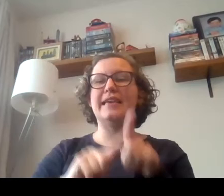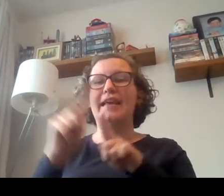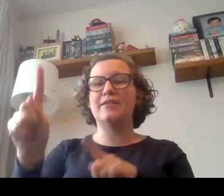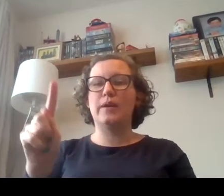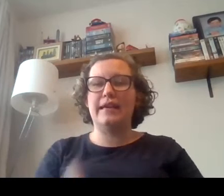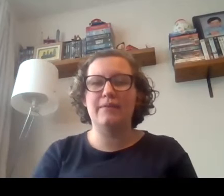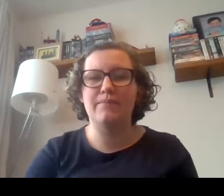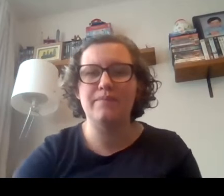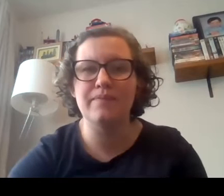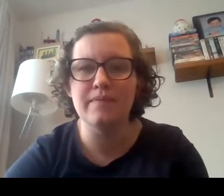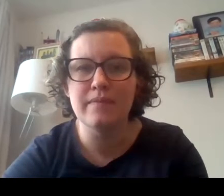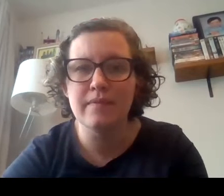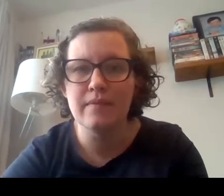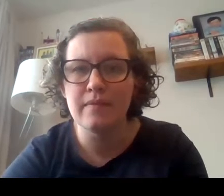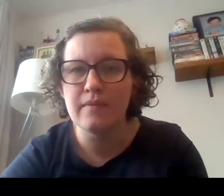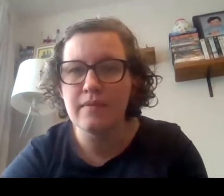third class see you next week